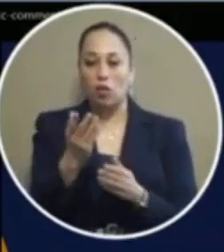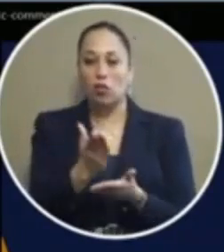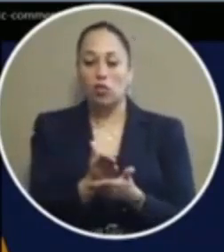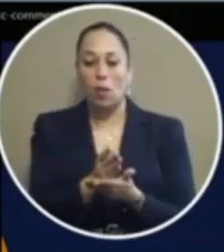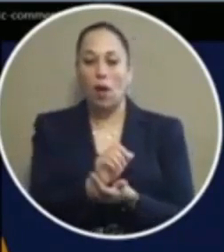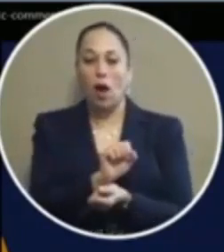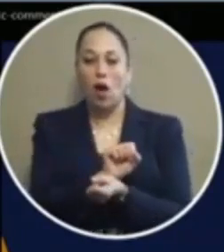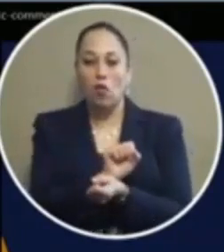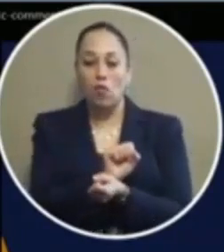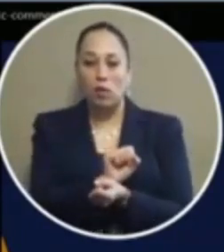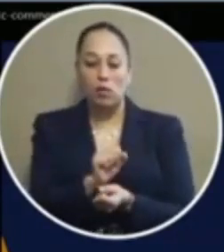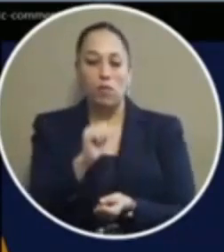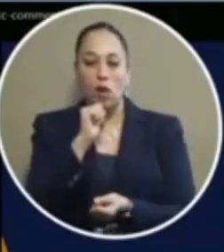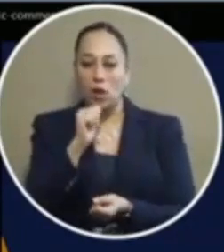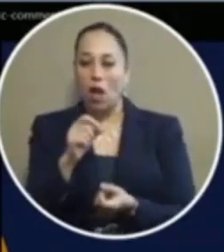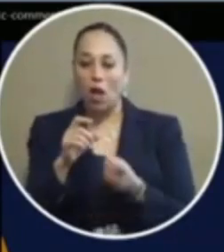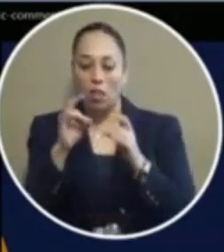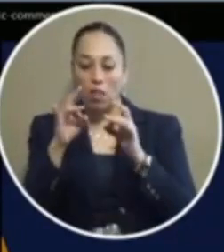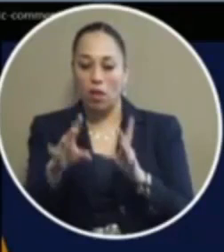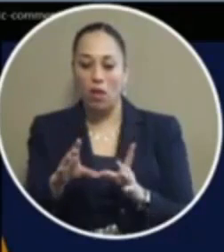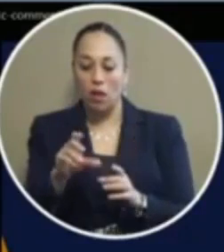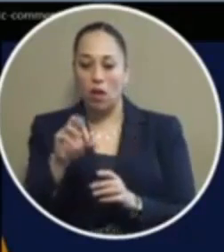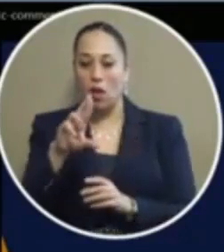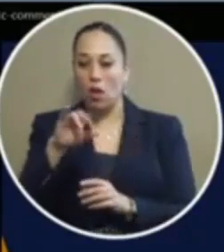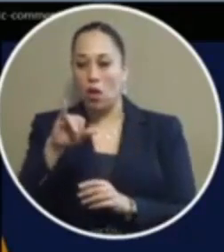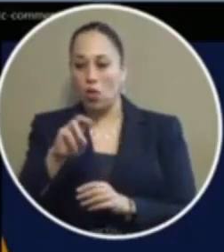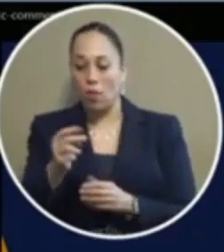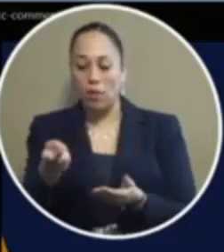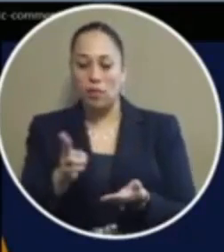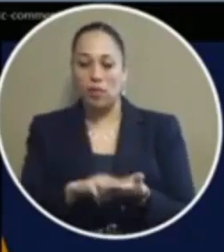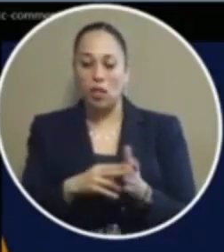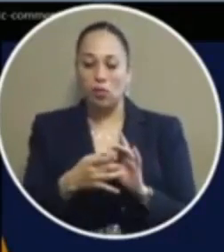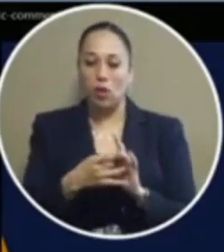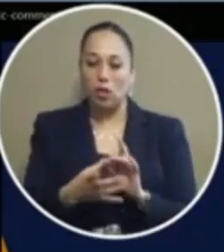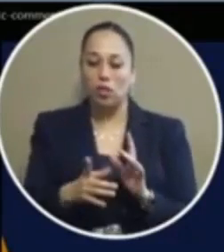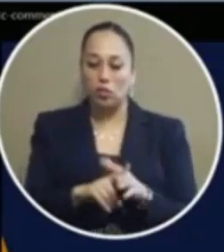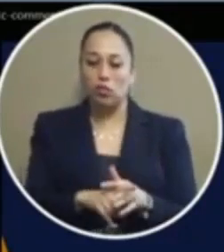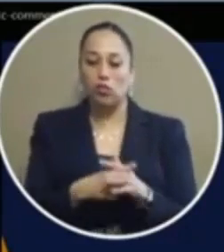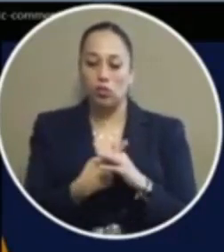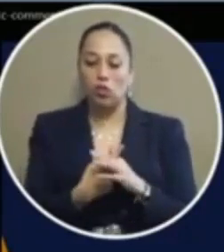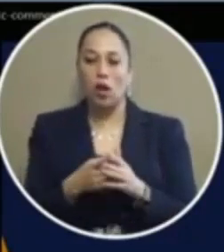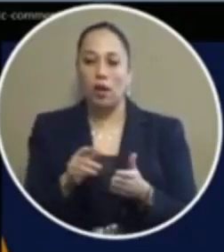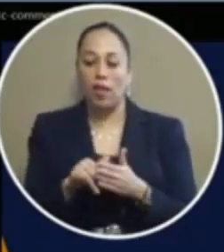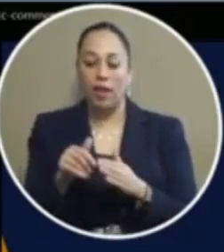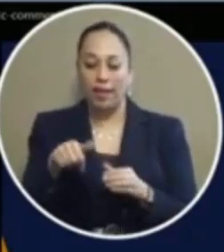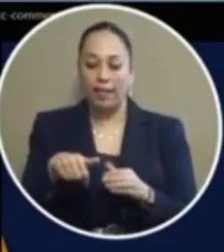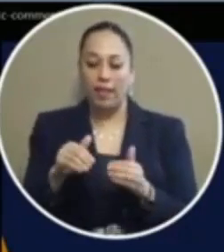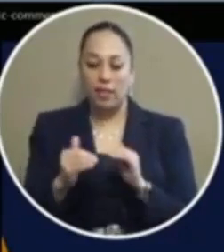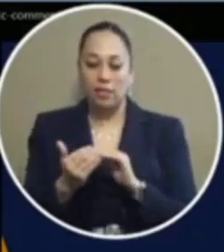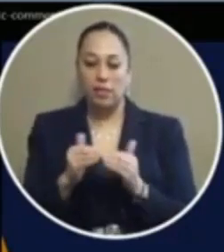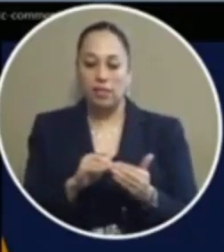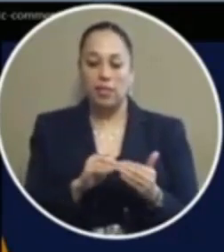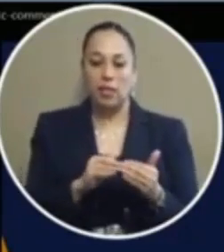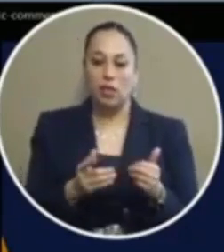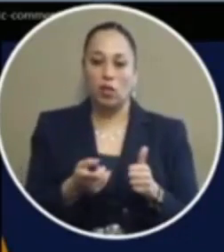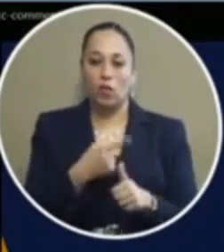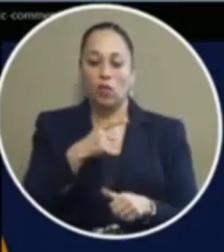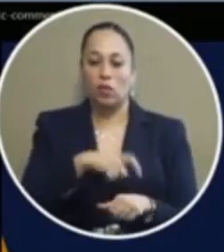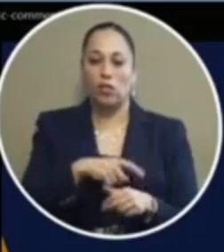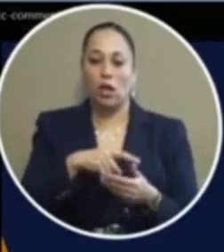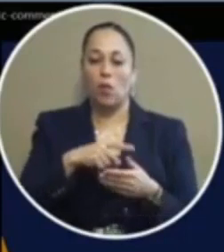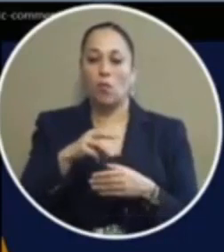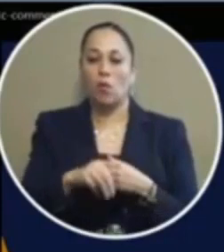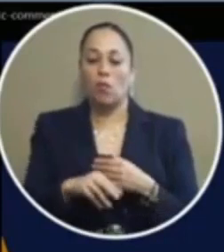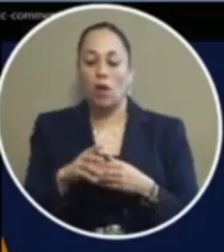for non-violent crime fighting release needs to be implemented asap in our city and the first chance program and